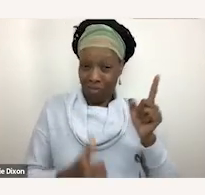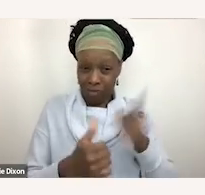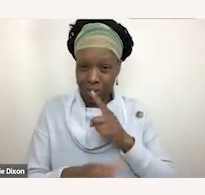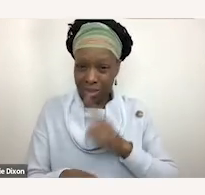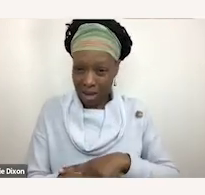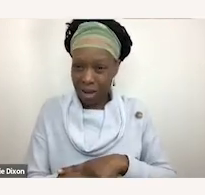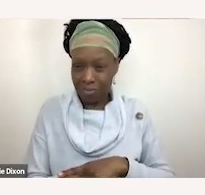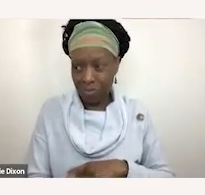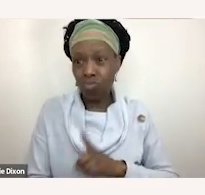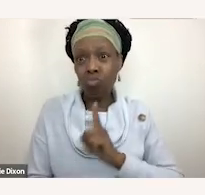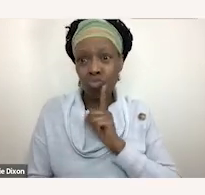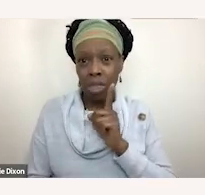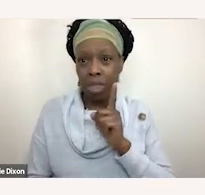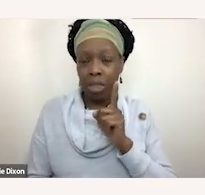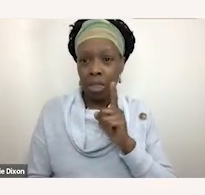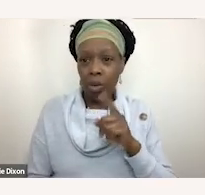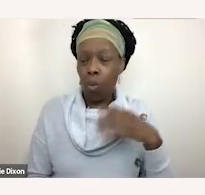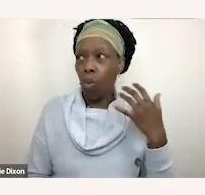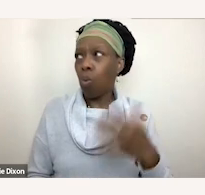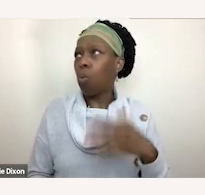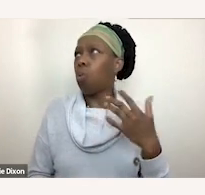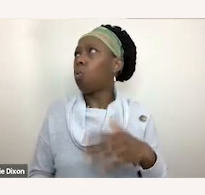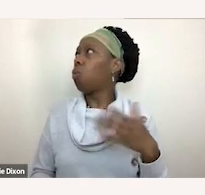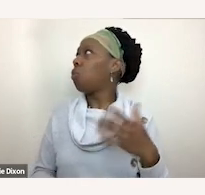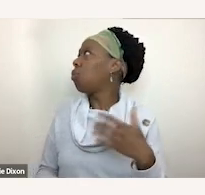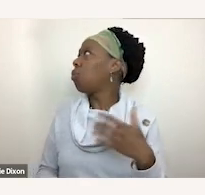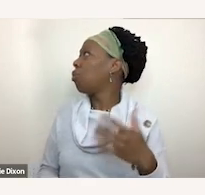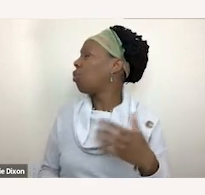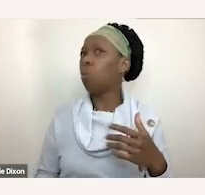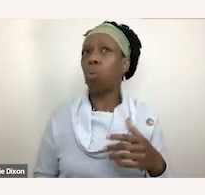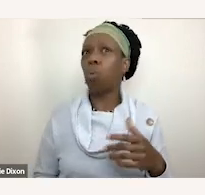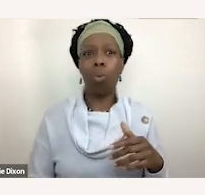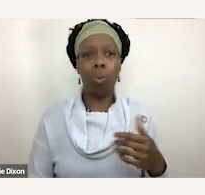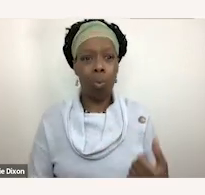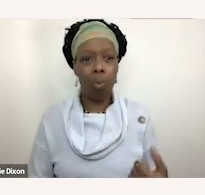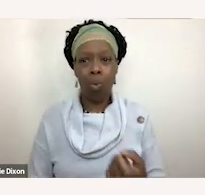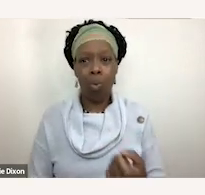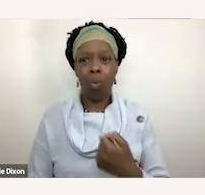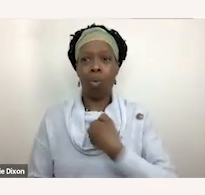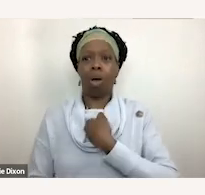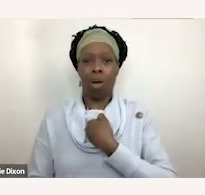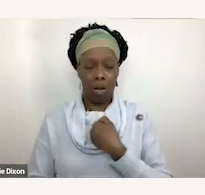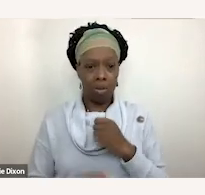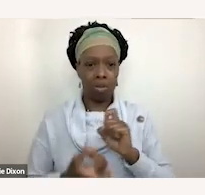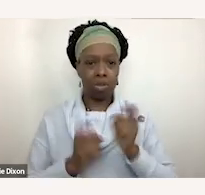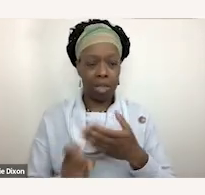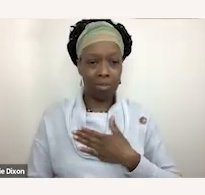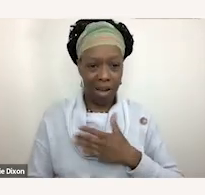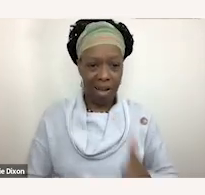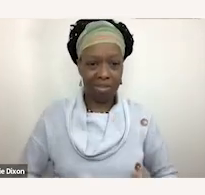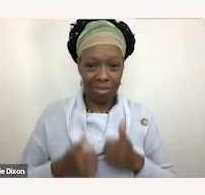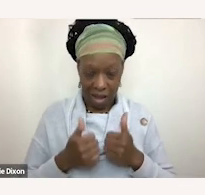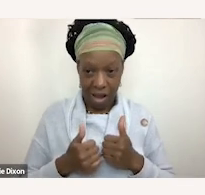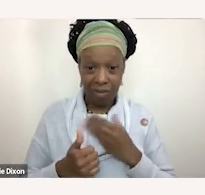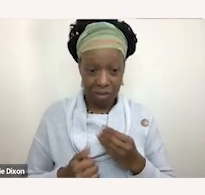a pretty transformative experience and it impacted the trajectory of my life and certainly the